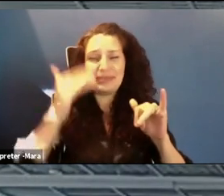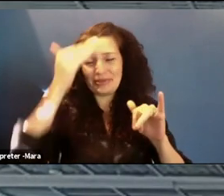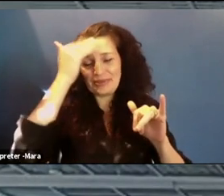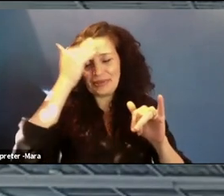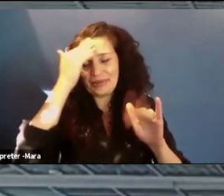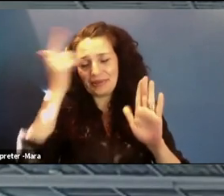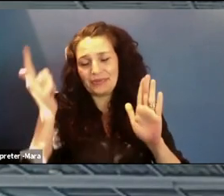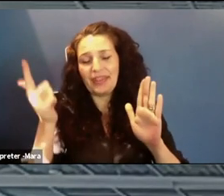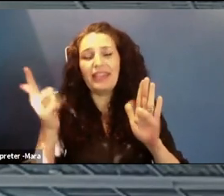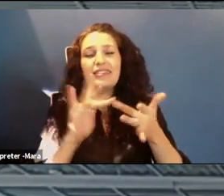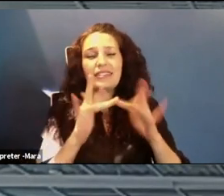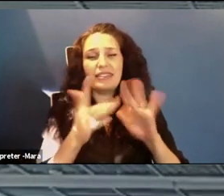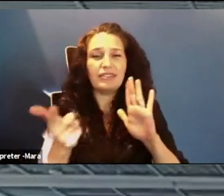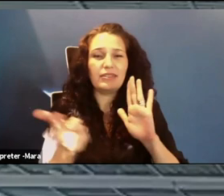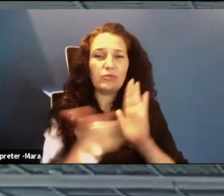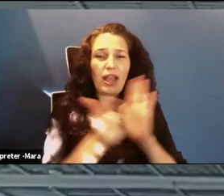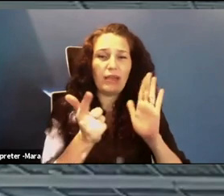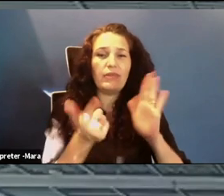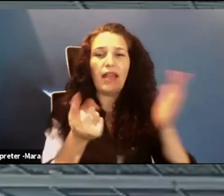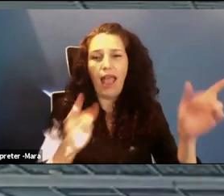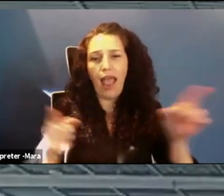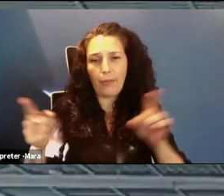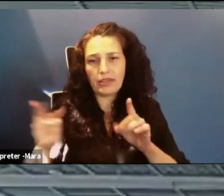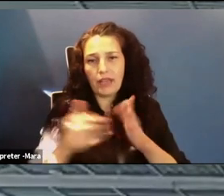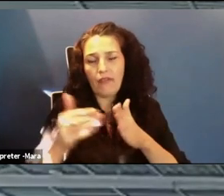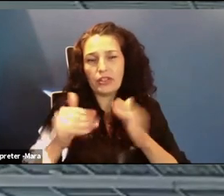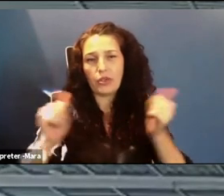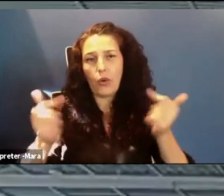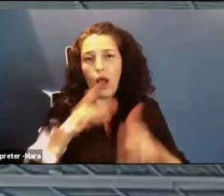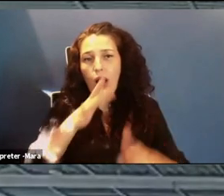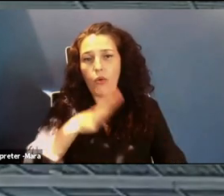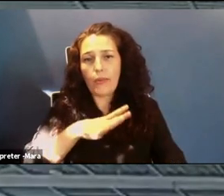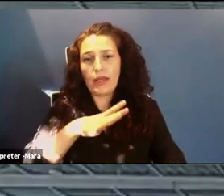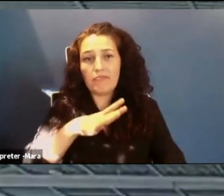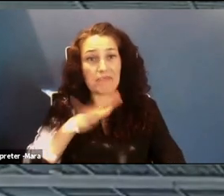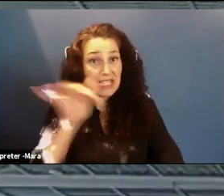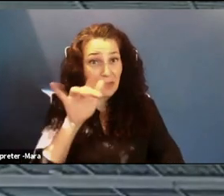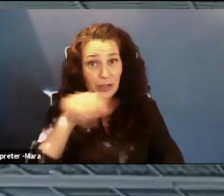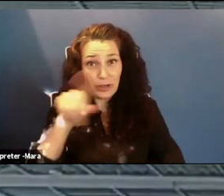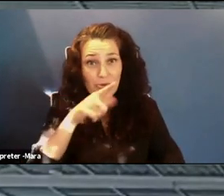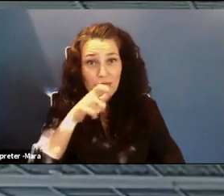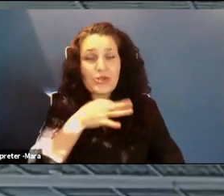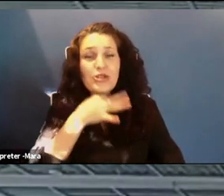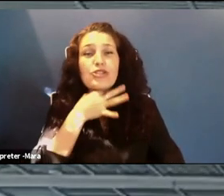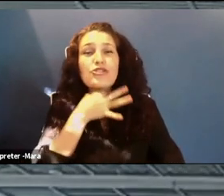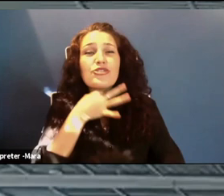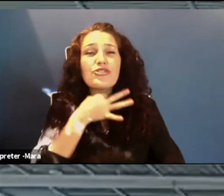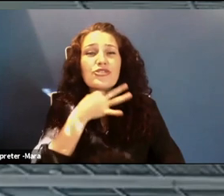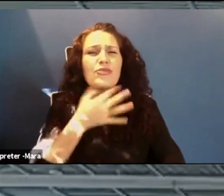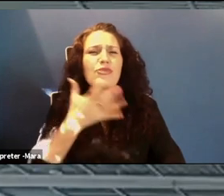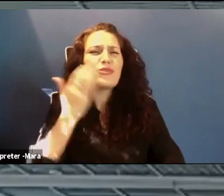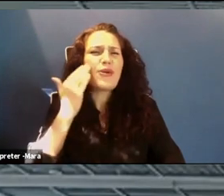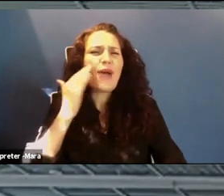being conducted. We need women like all of you who are curious, who want to understand how things work, and who